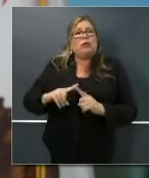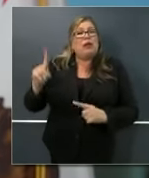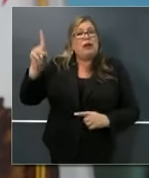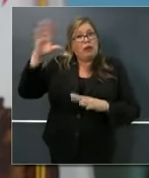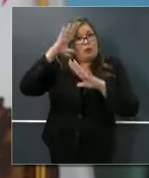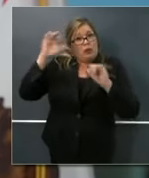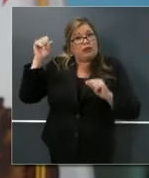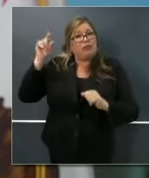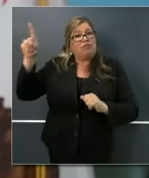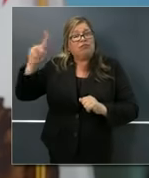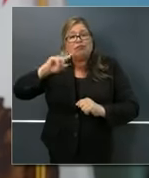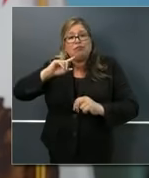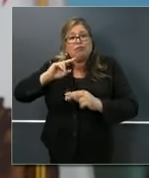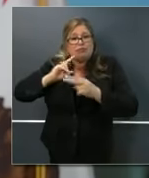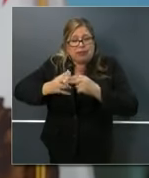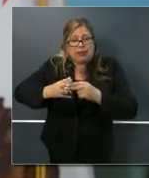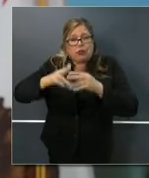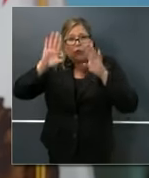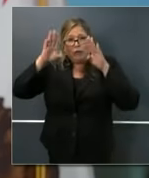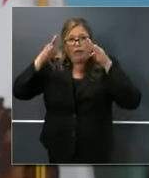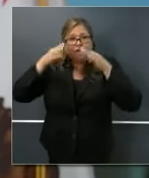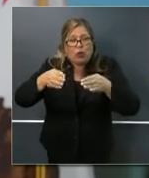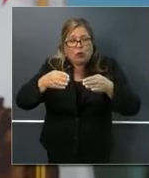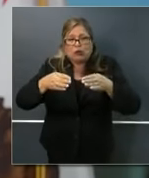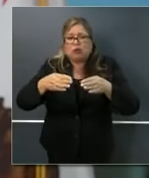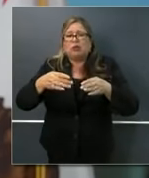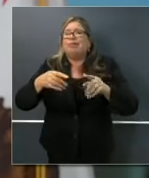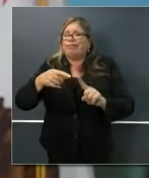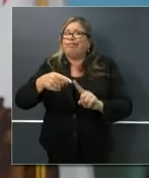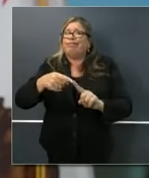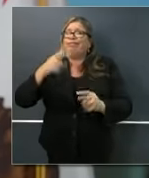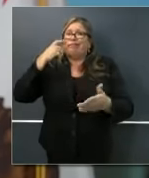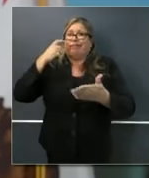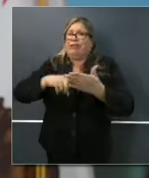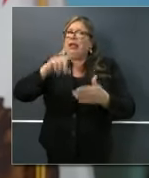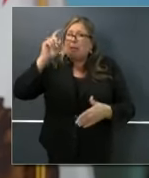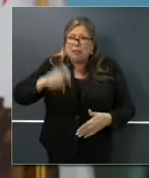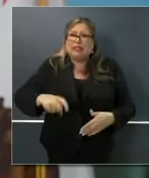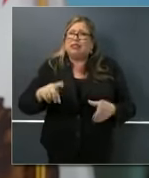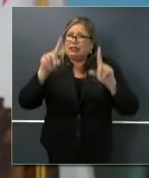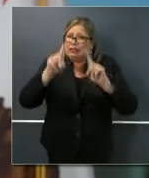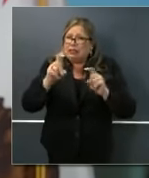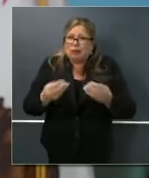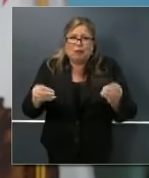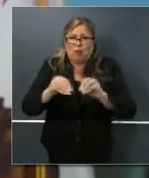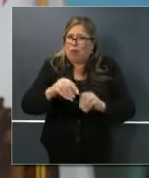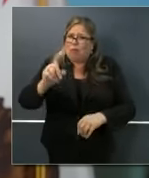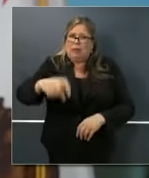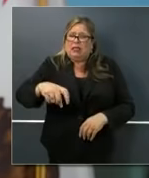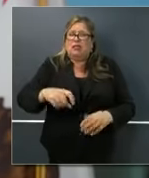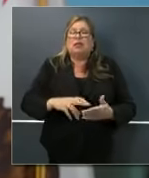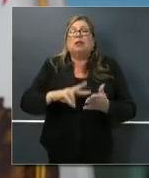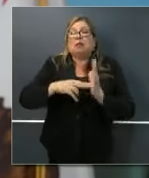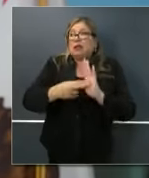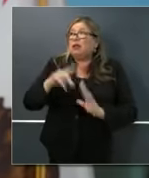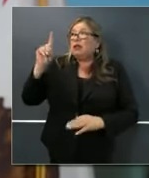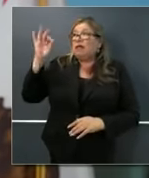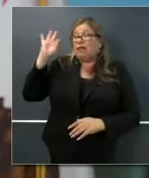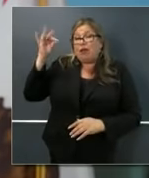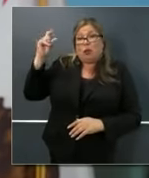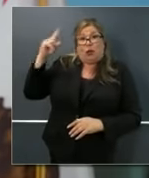with a focus and an appreciation to need to do more testing and maintain that the federal government will be doing